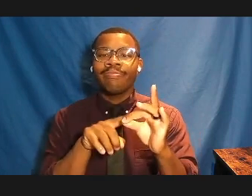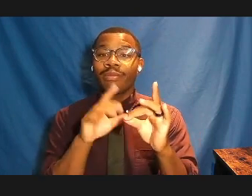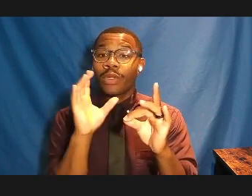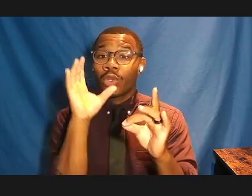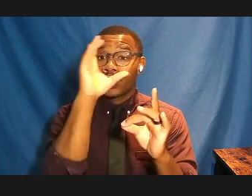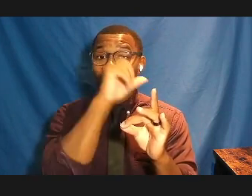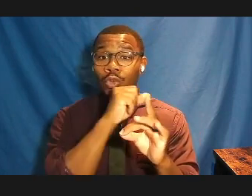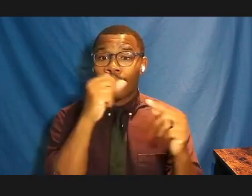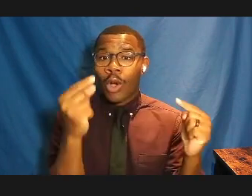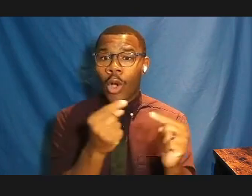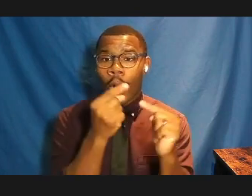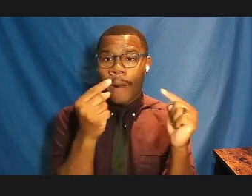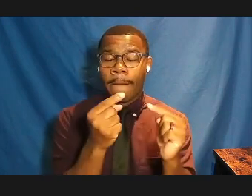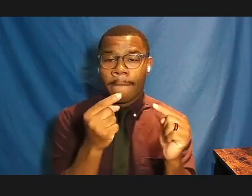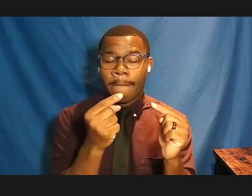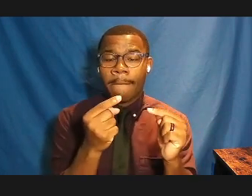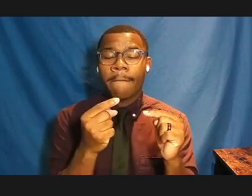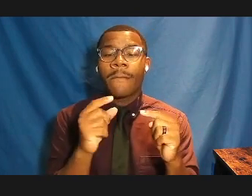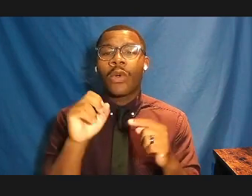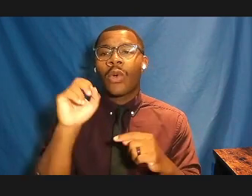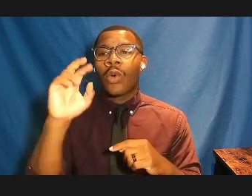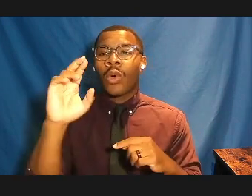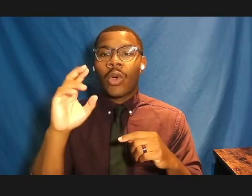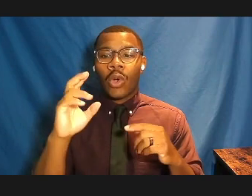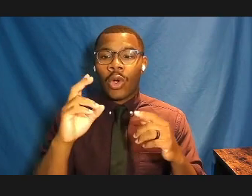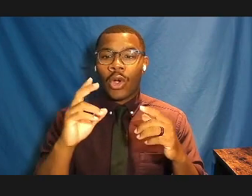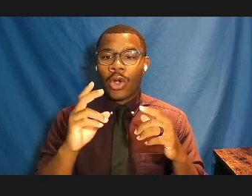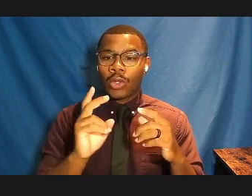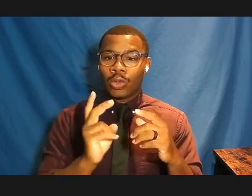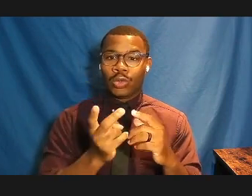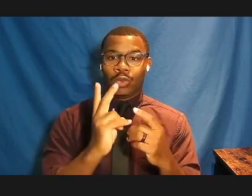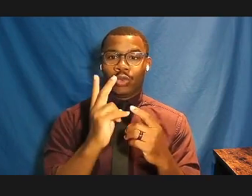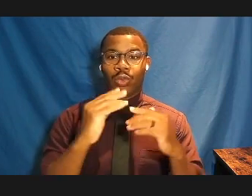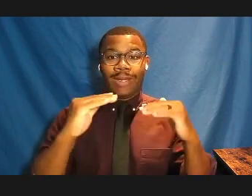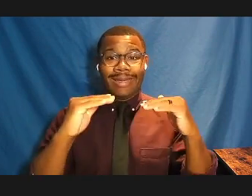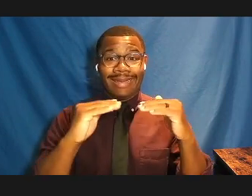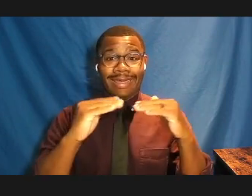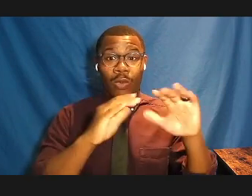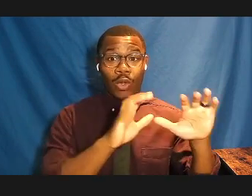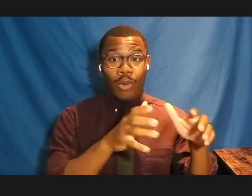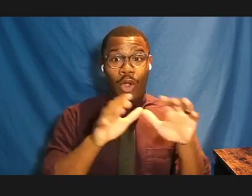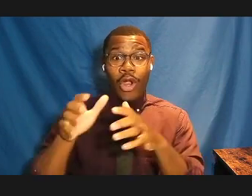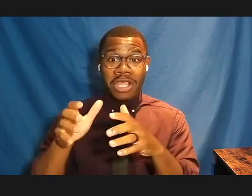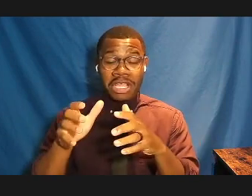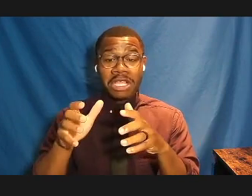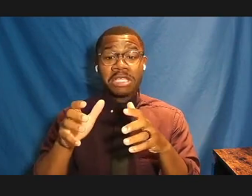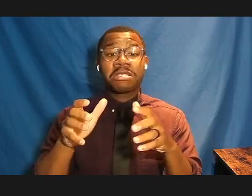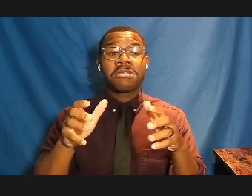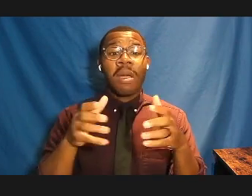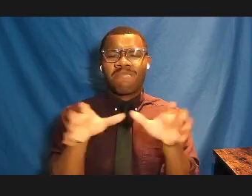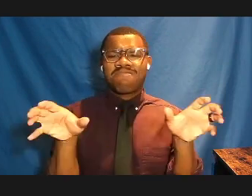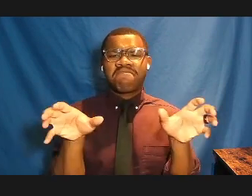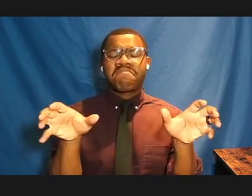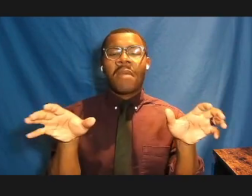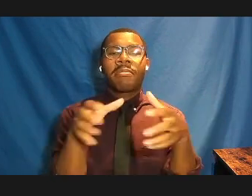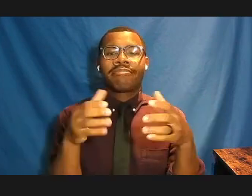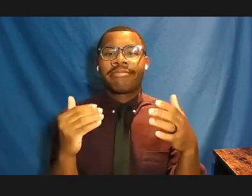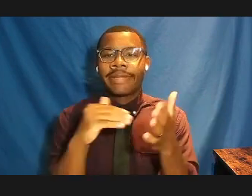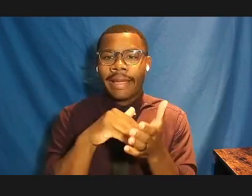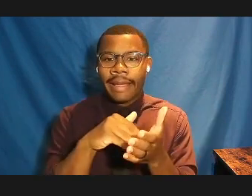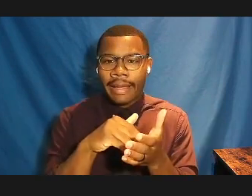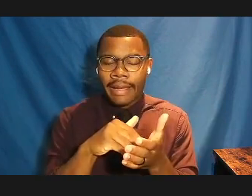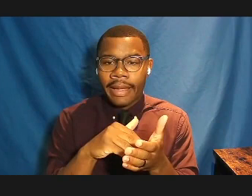together between, after harm between two equal parties. And to, you know, move forward in a good way without